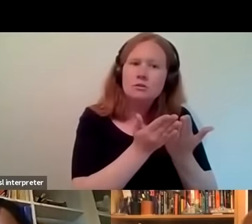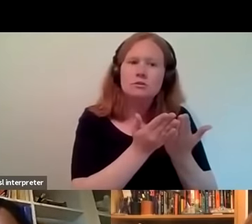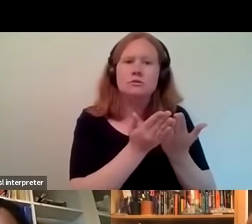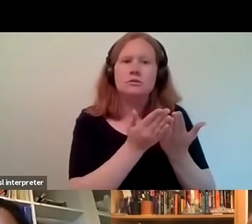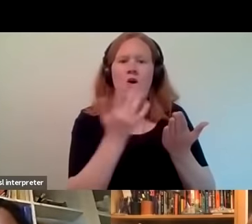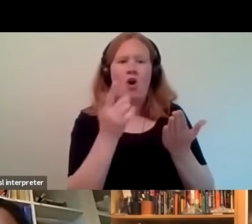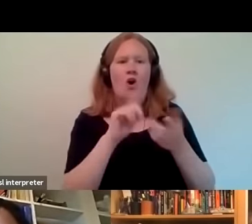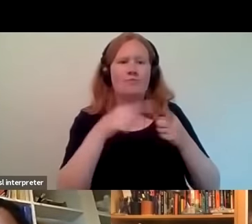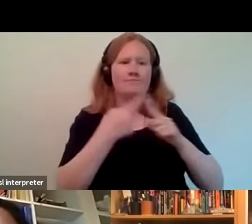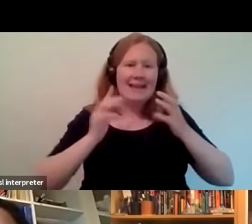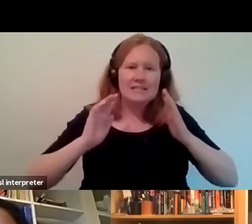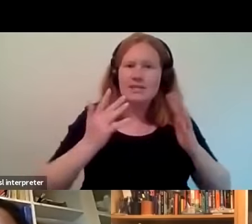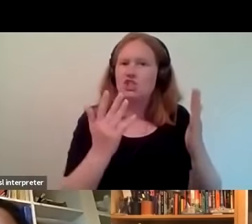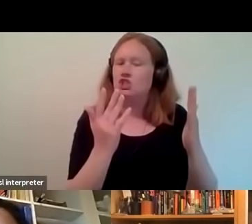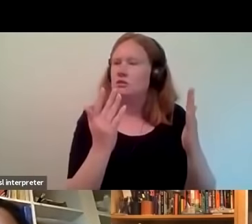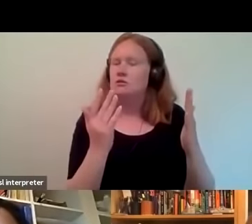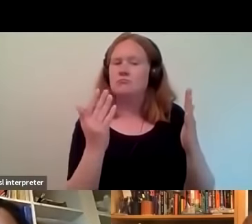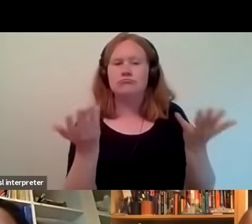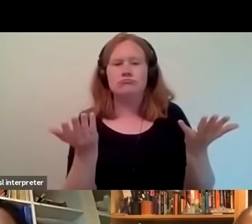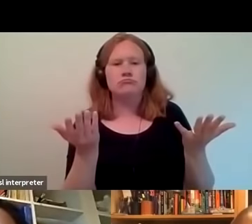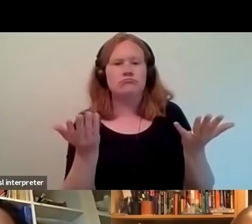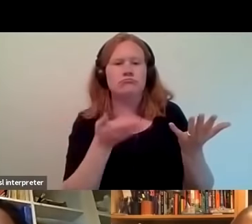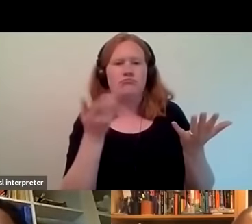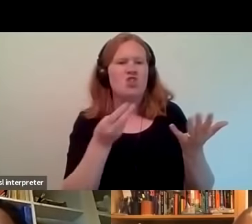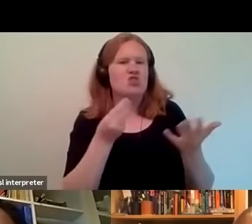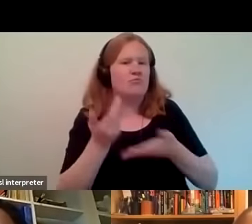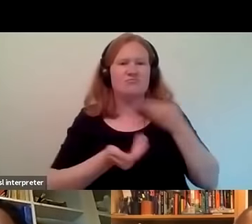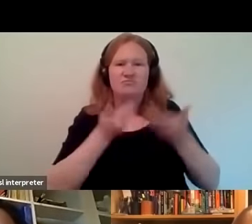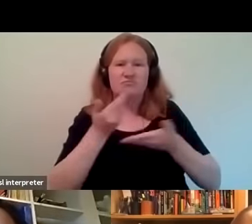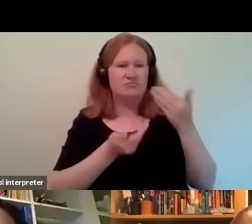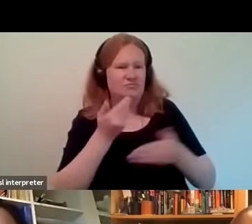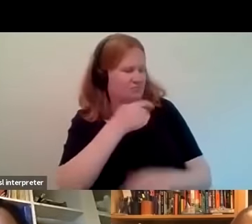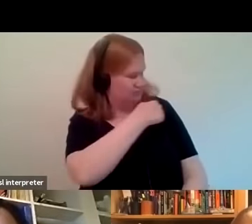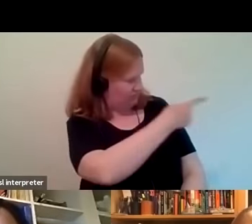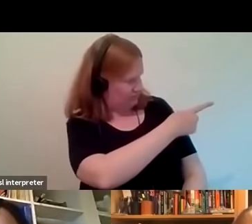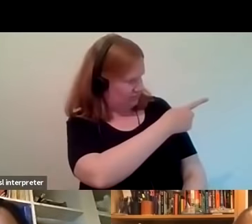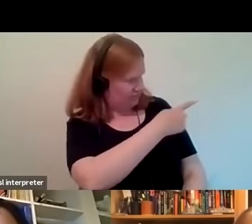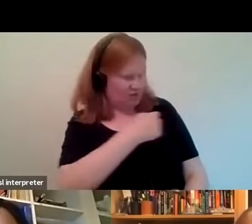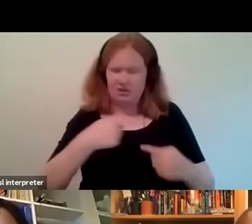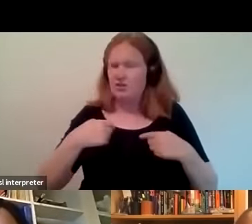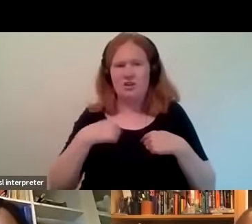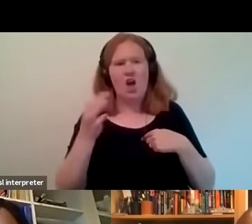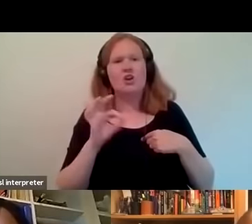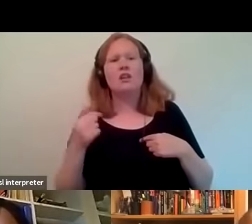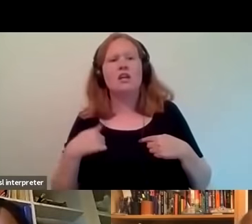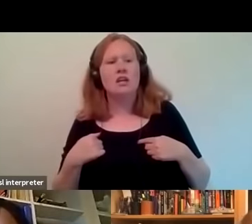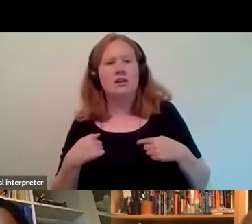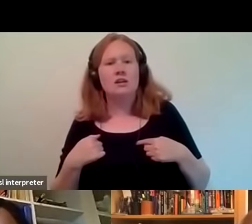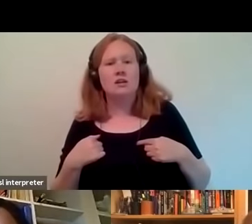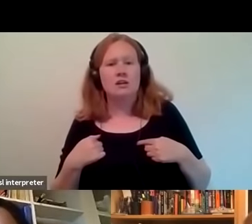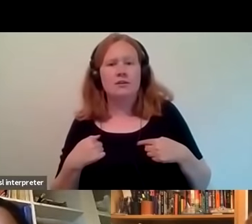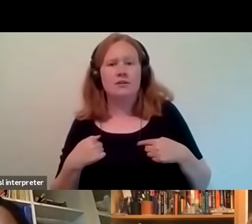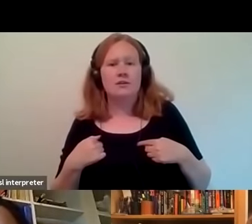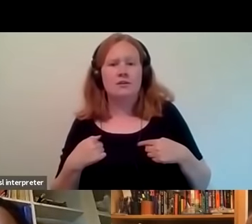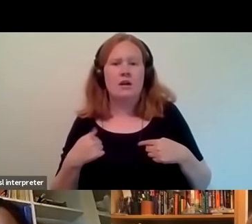exhibitions or some narrative but you're not there and especially where you've